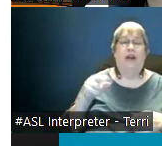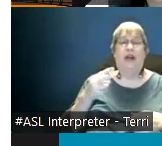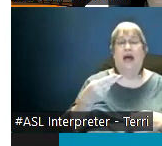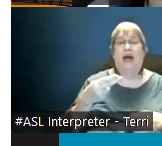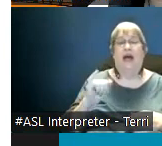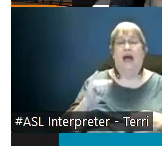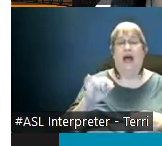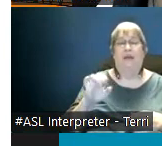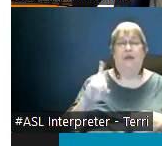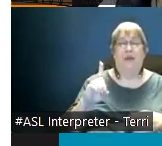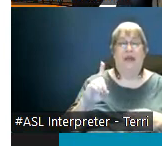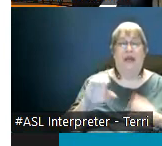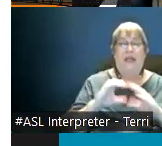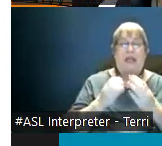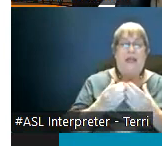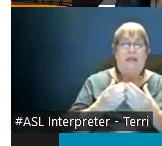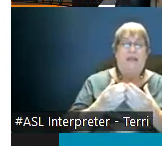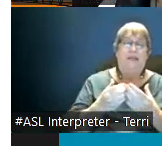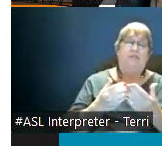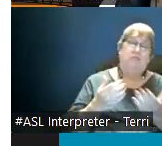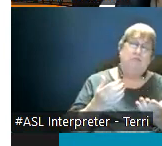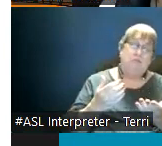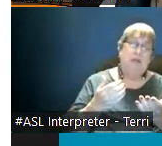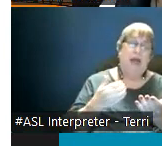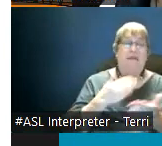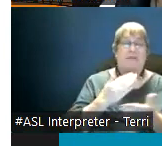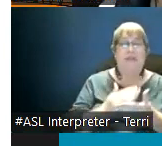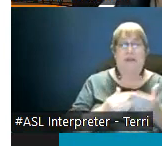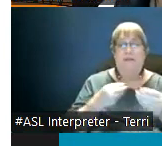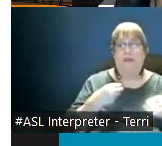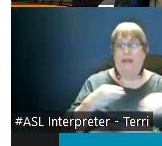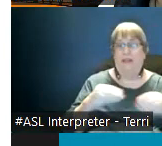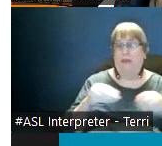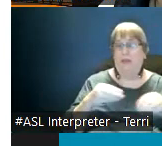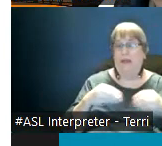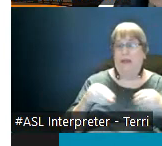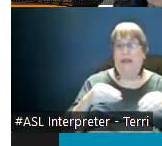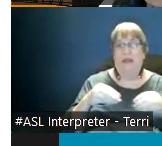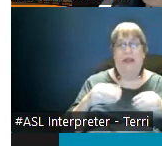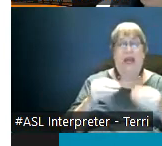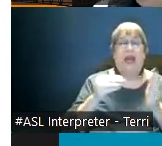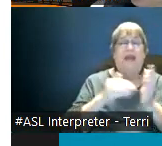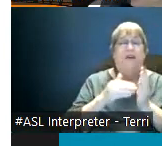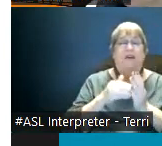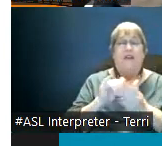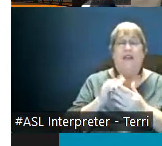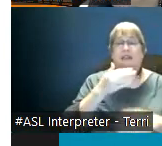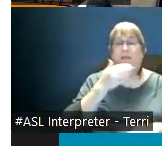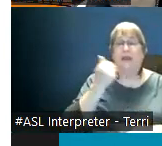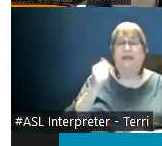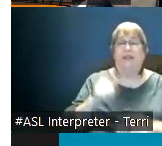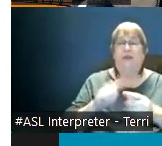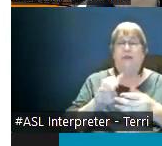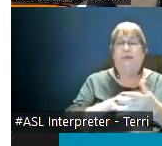um there is some flexibility here and i i think that it's um it's often best to um schedule it